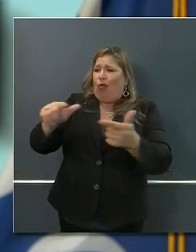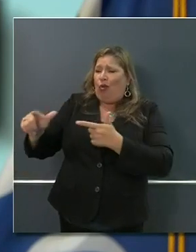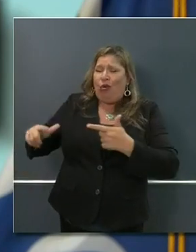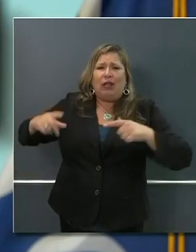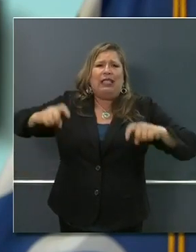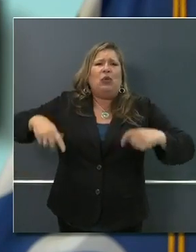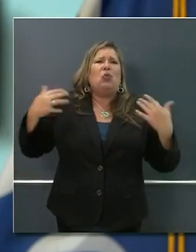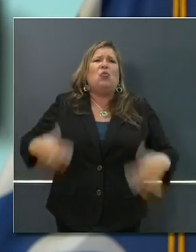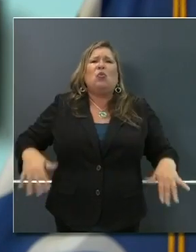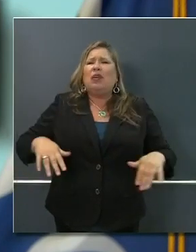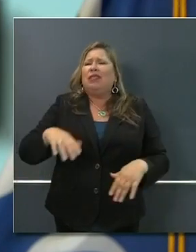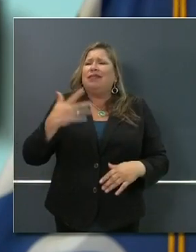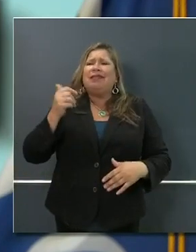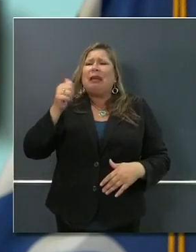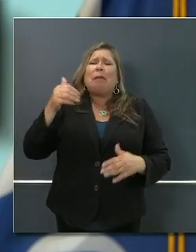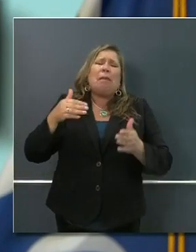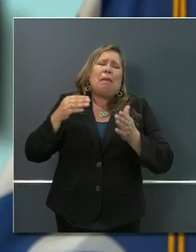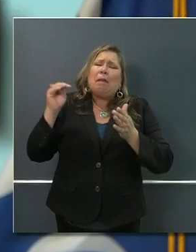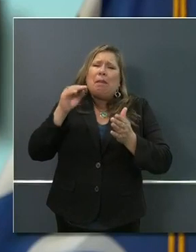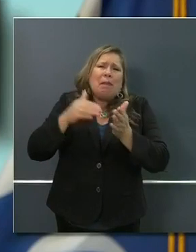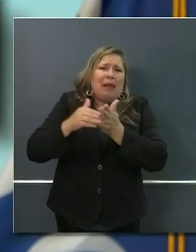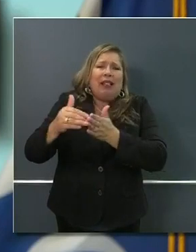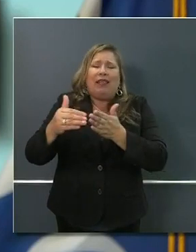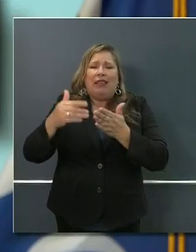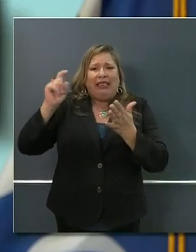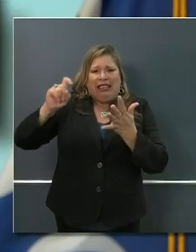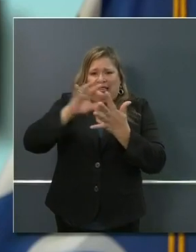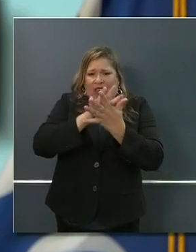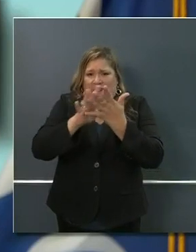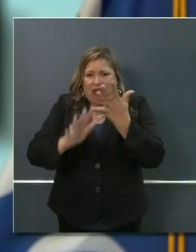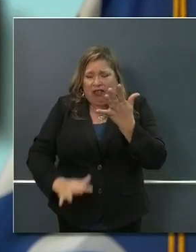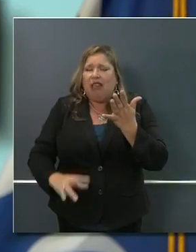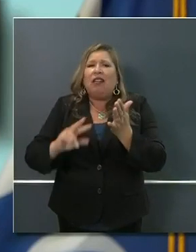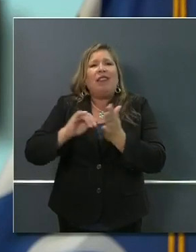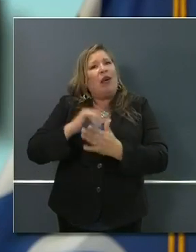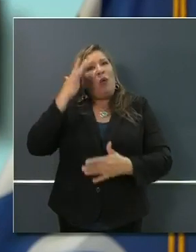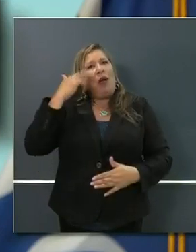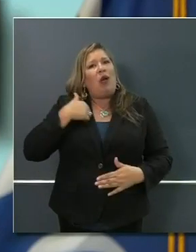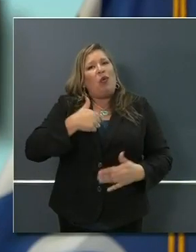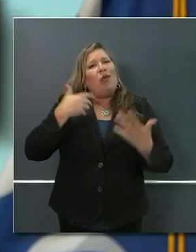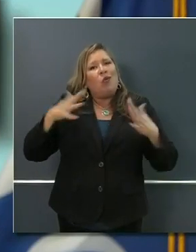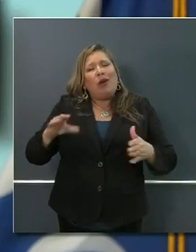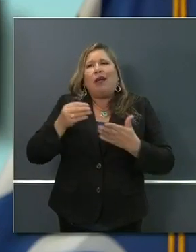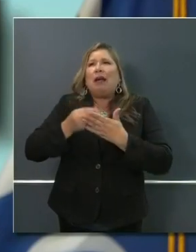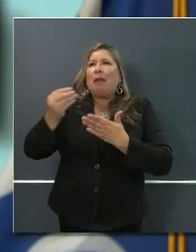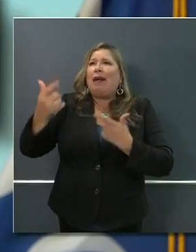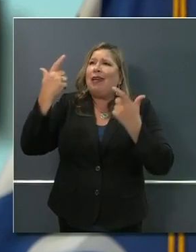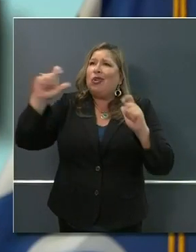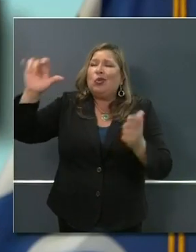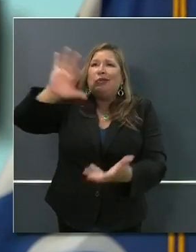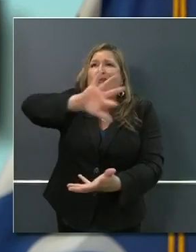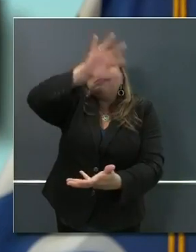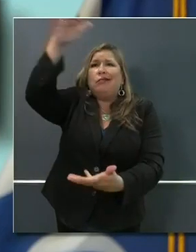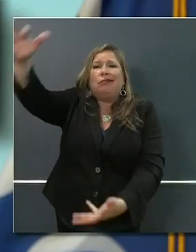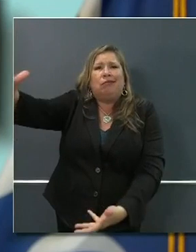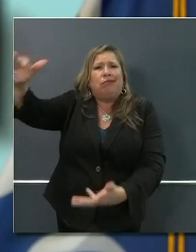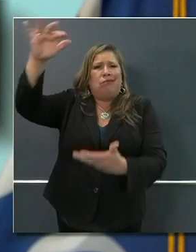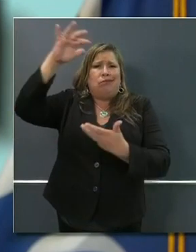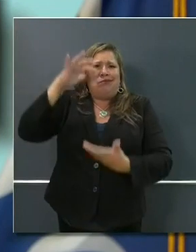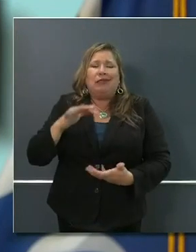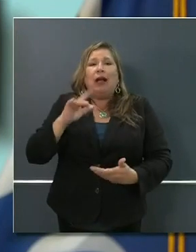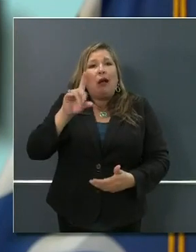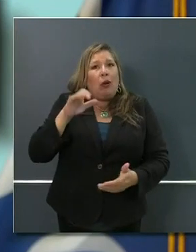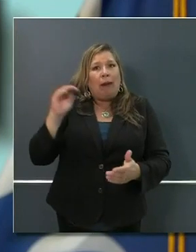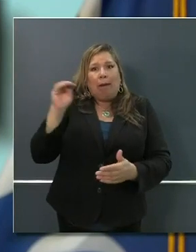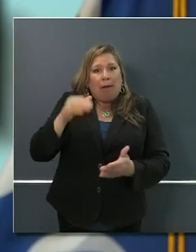and that's why we went forward with a rather substantial procurement of quite literally hundreds of millions of